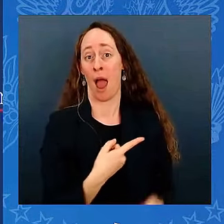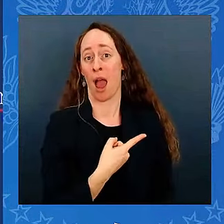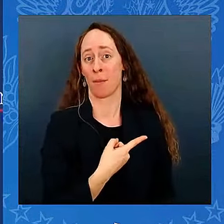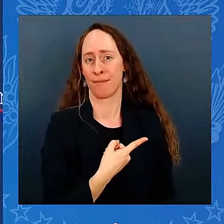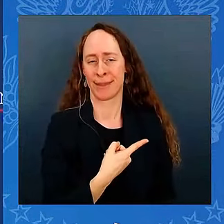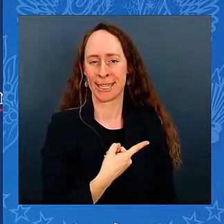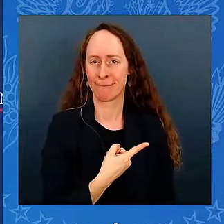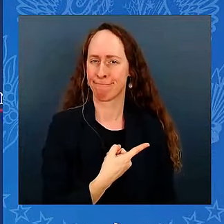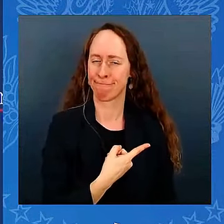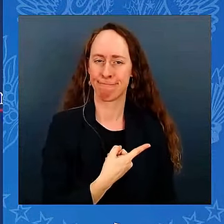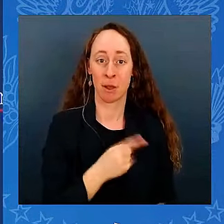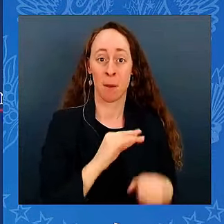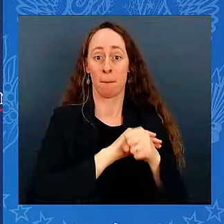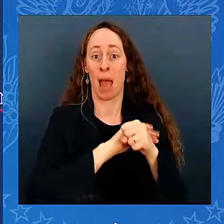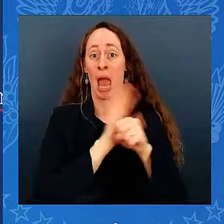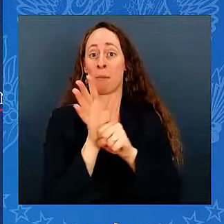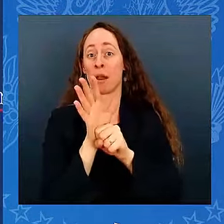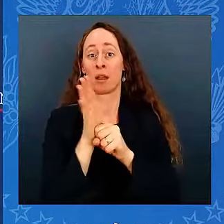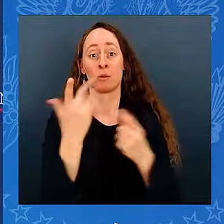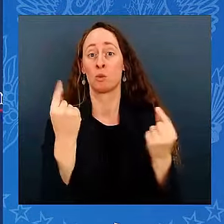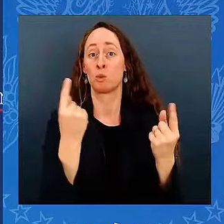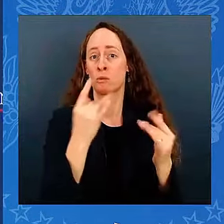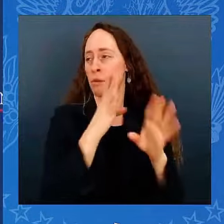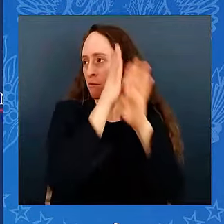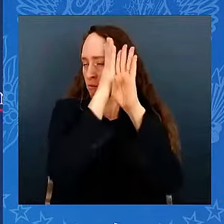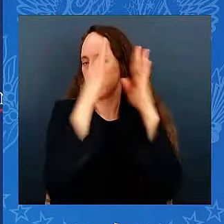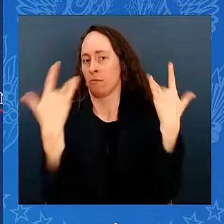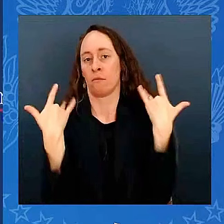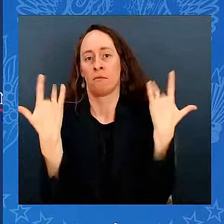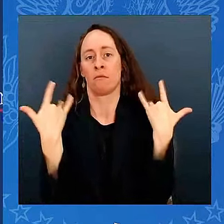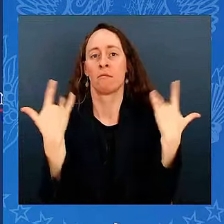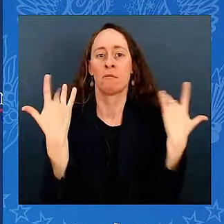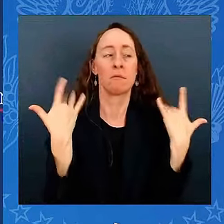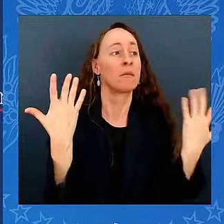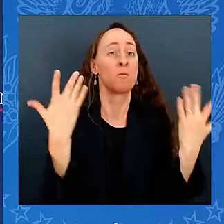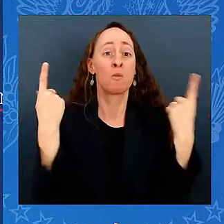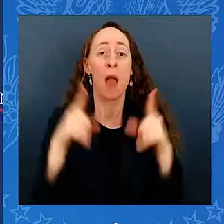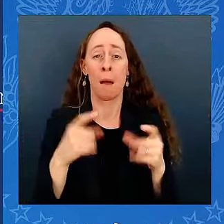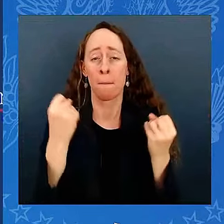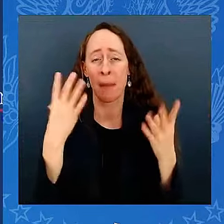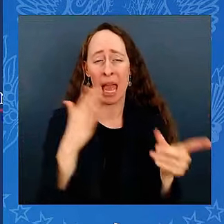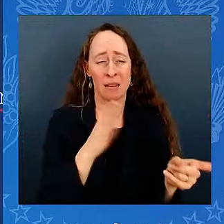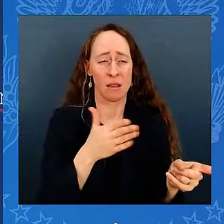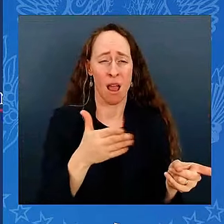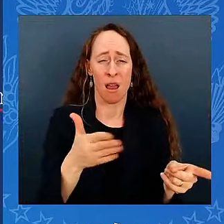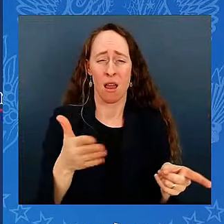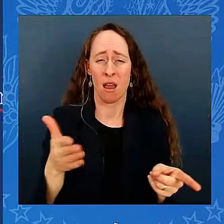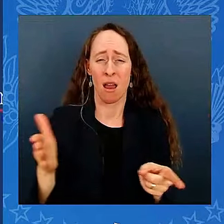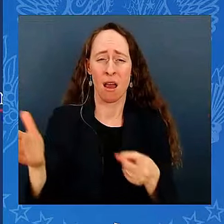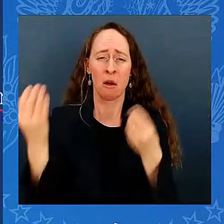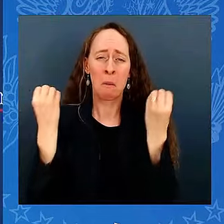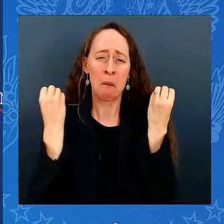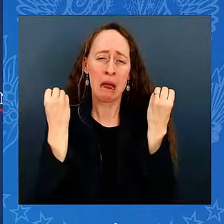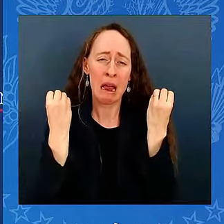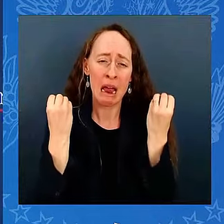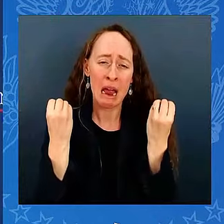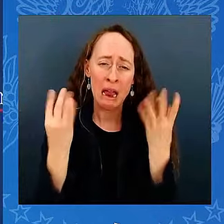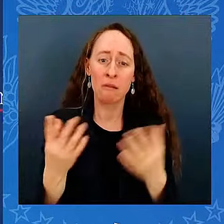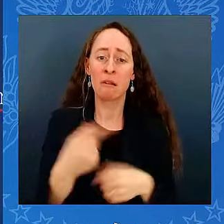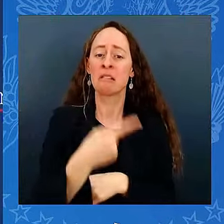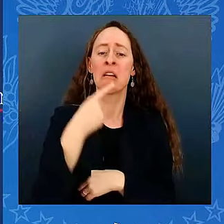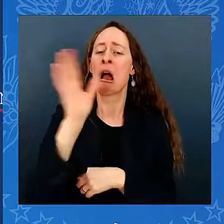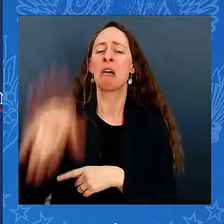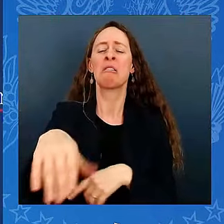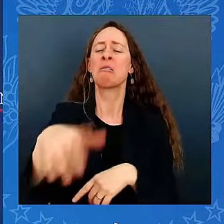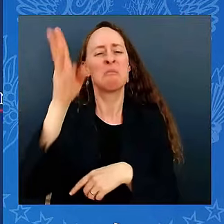of Americans dying because of COVID. Remember, just inject a little dye, you'll be okay. His failure to leave